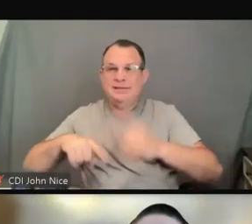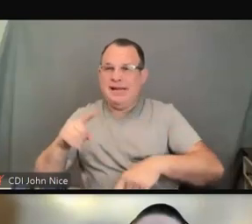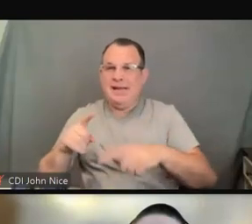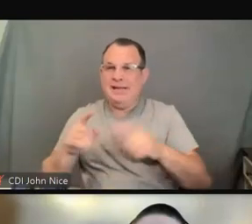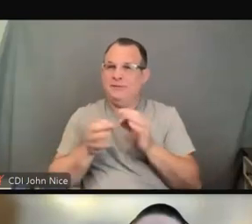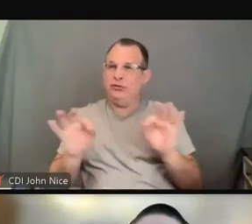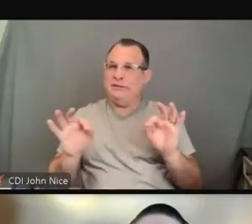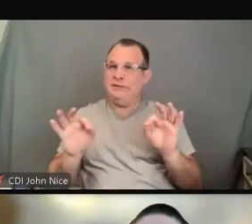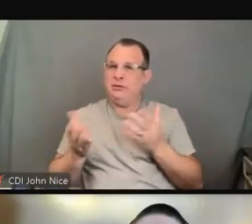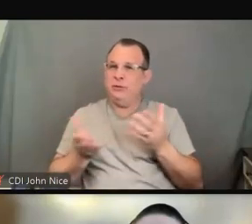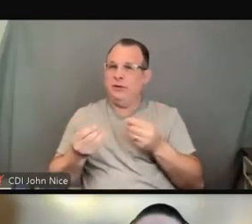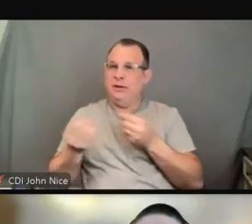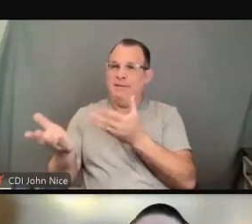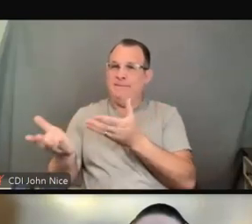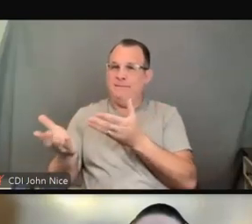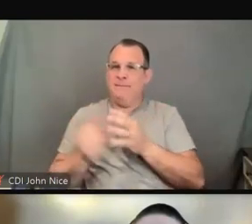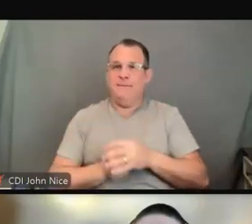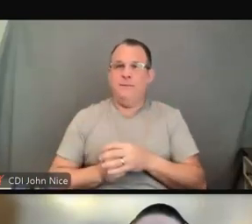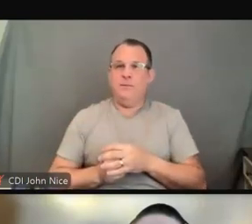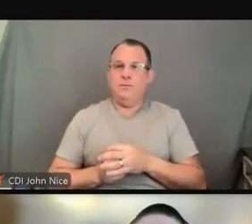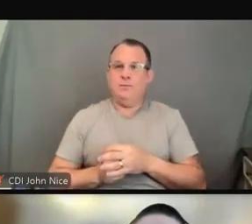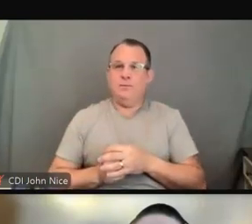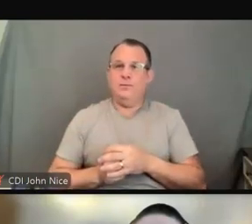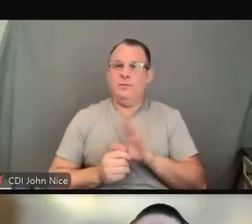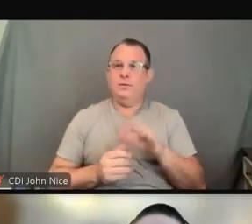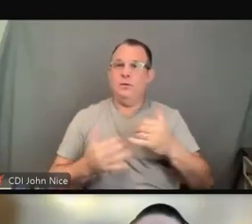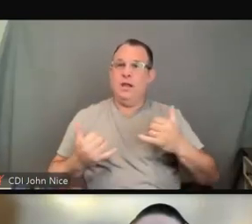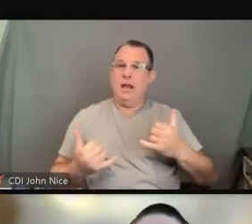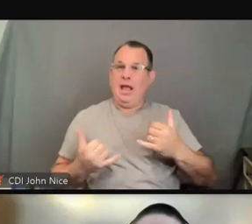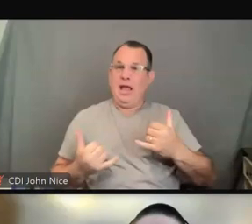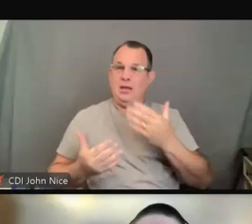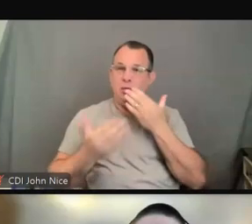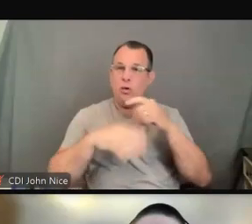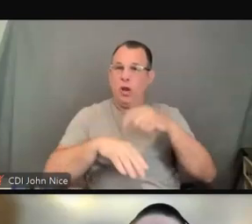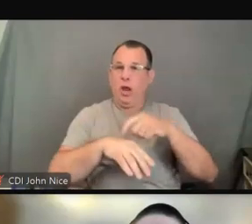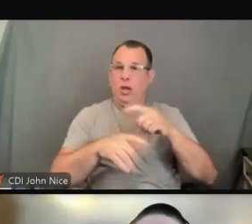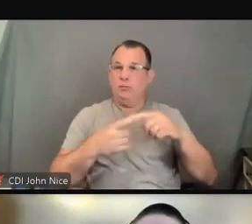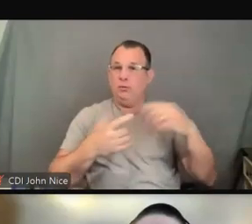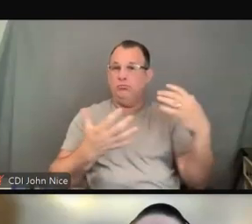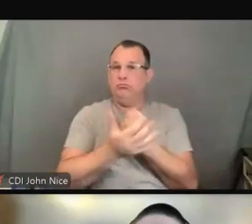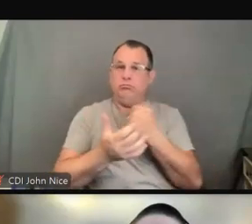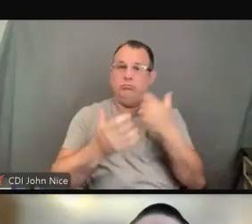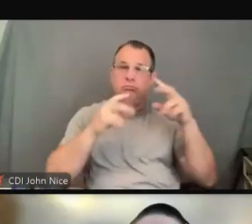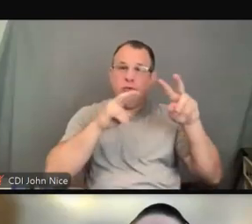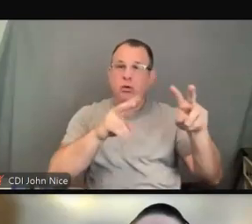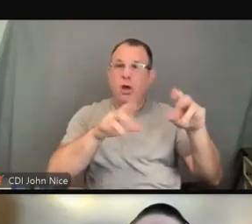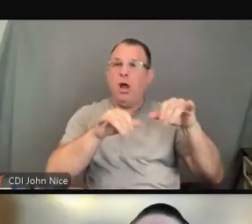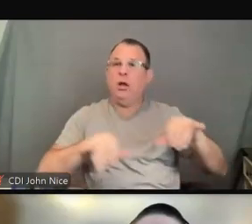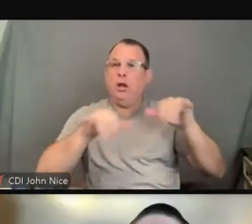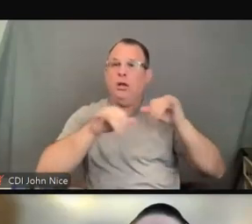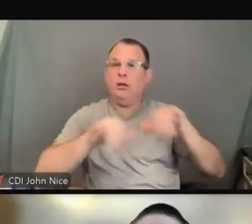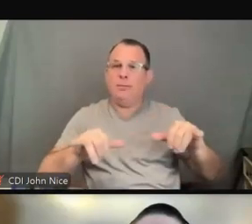So this may be a good time to take a closer look at a common aid or service that is very often relied upon